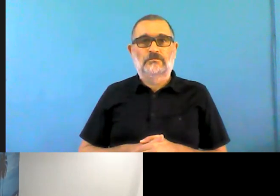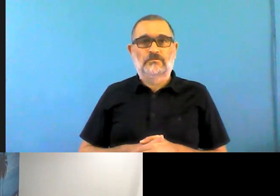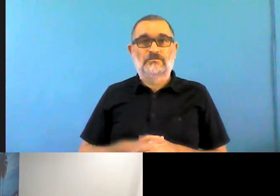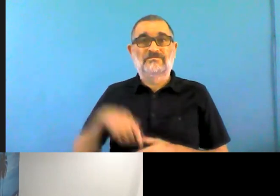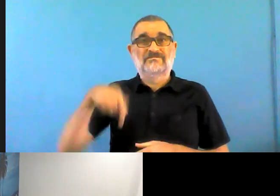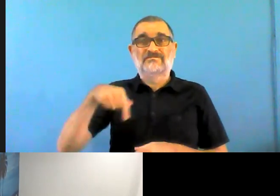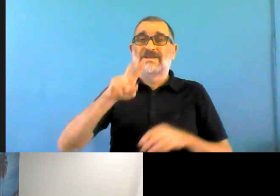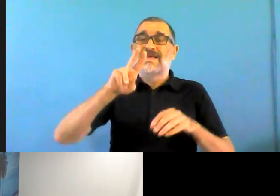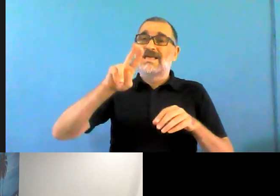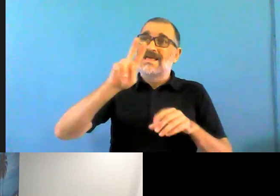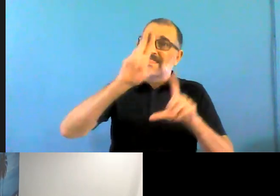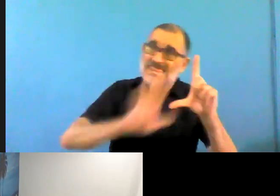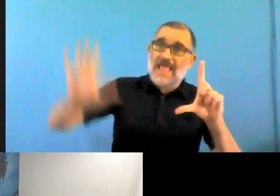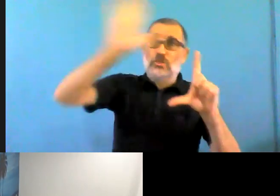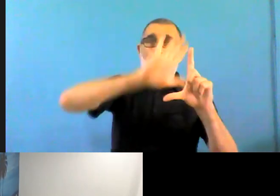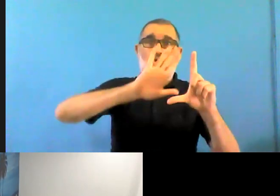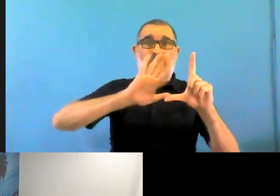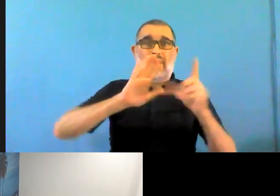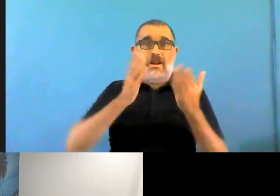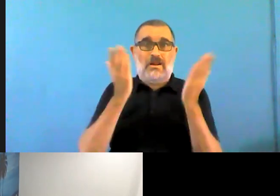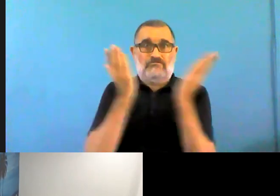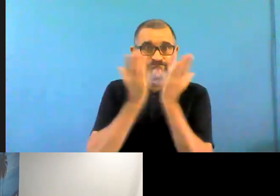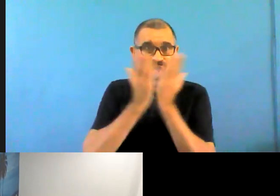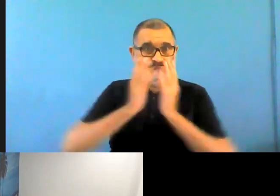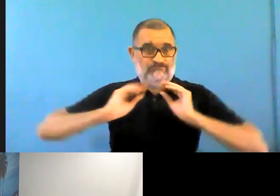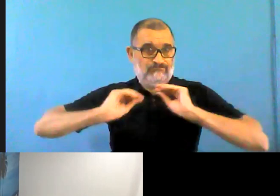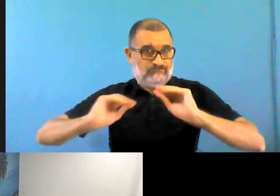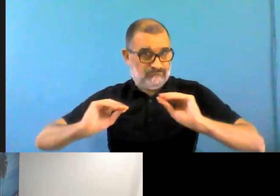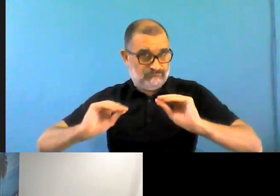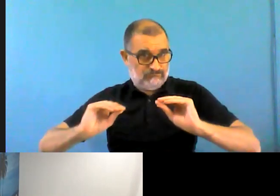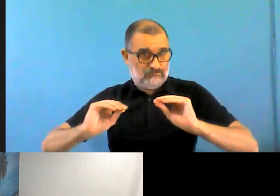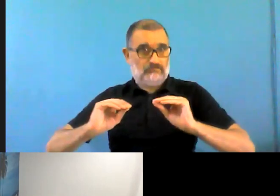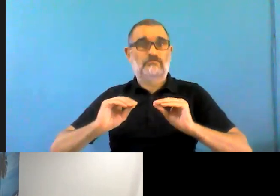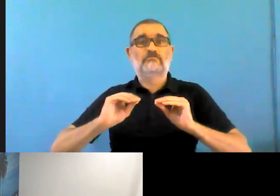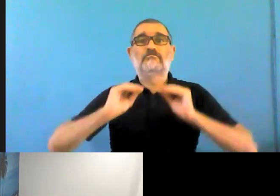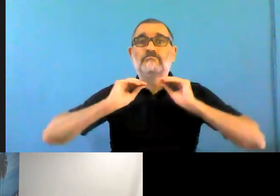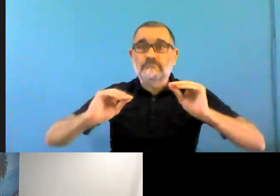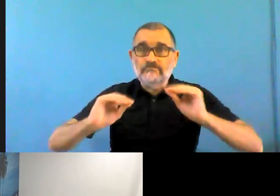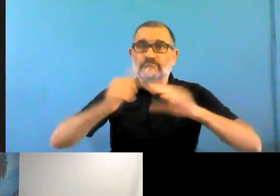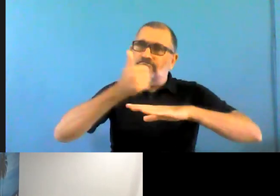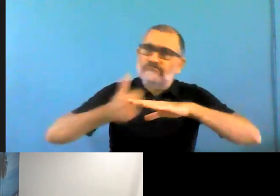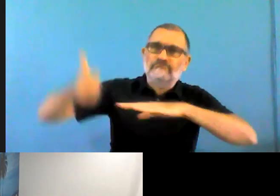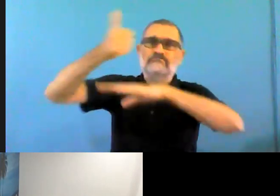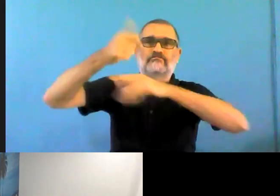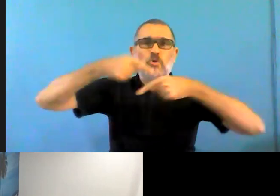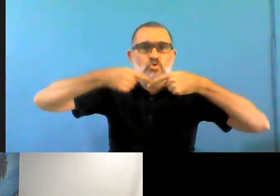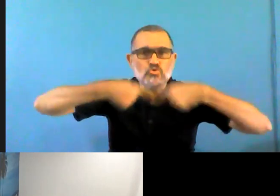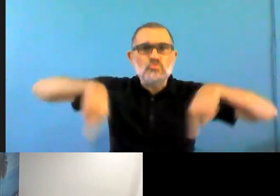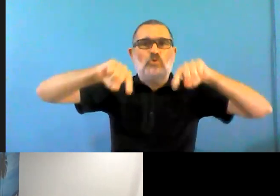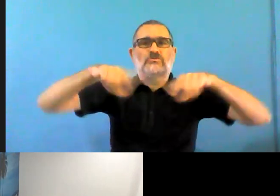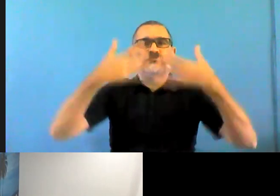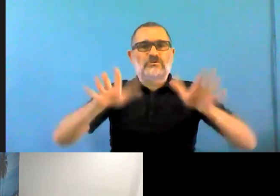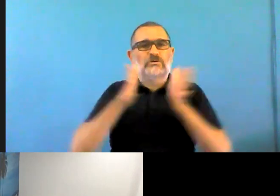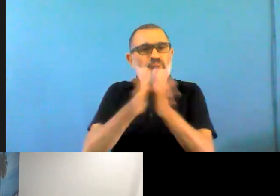support to doctors and training residents because we